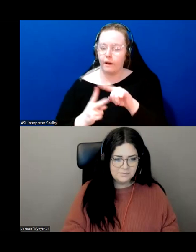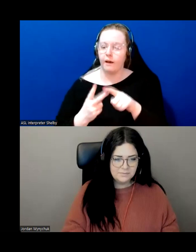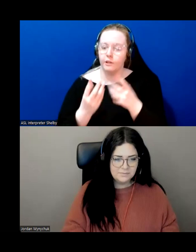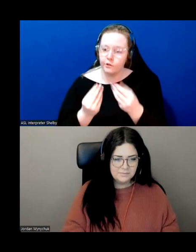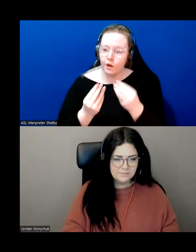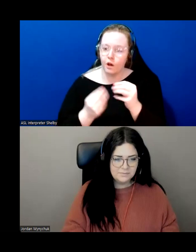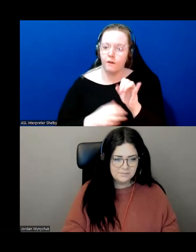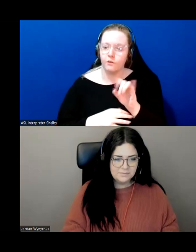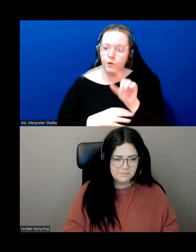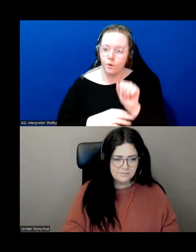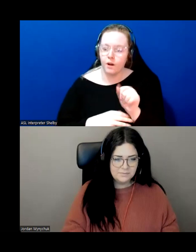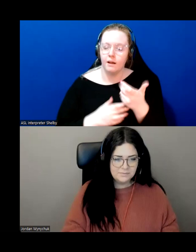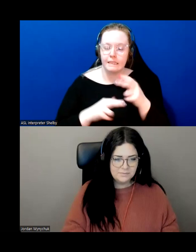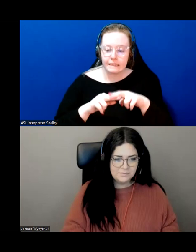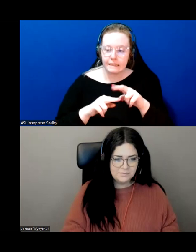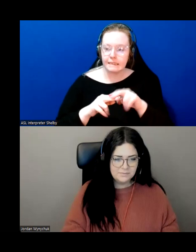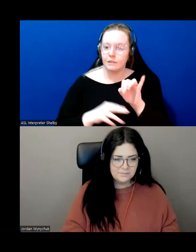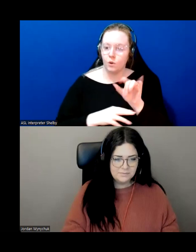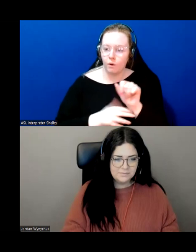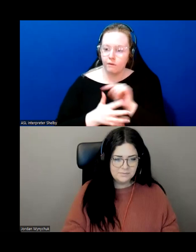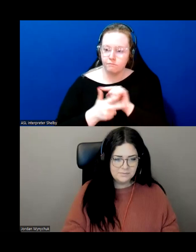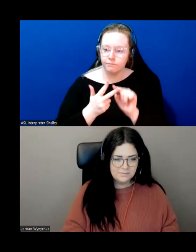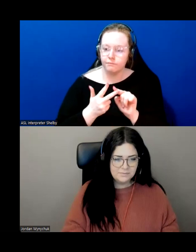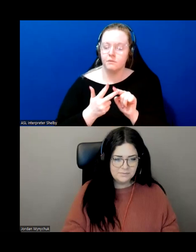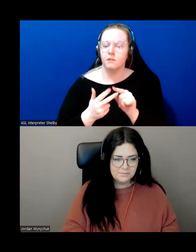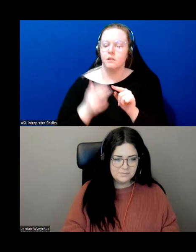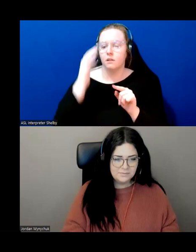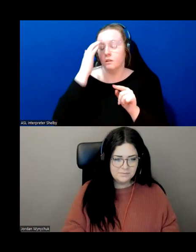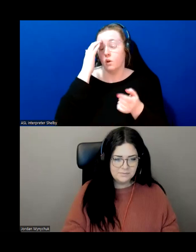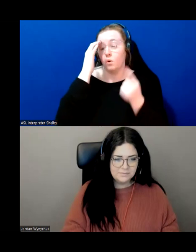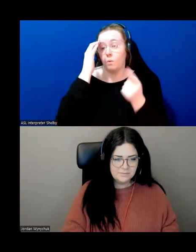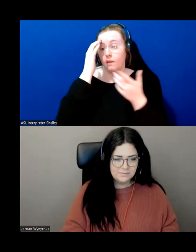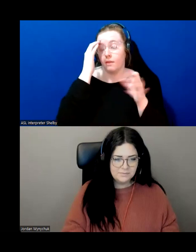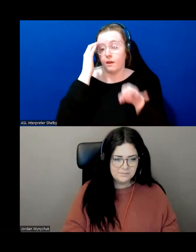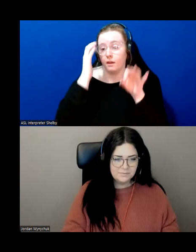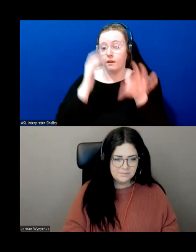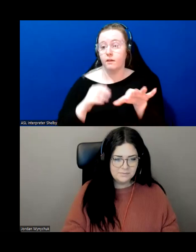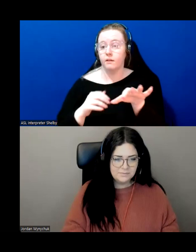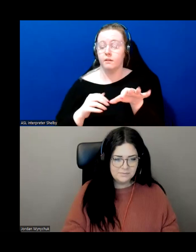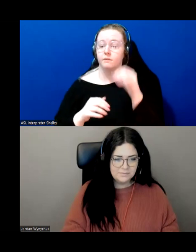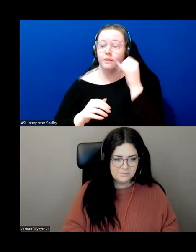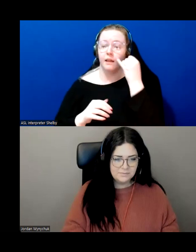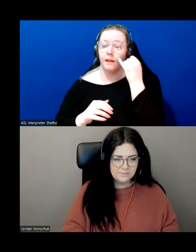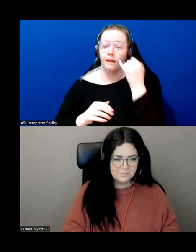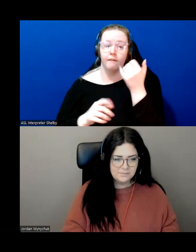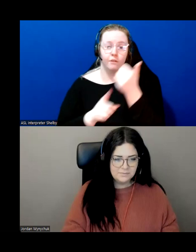of tips you can um give seniors one is just when they're out walking or even in the house